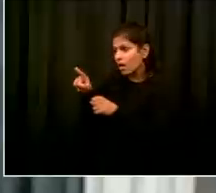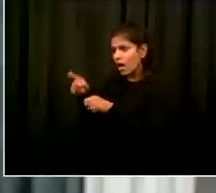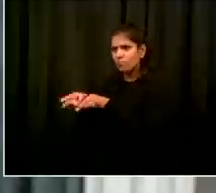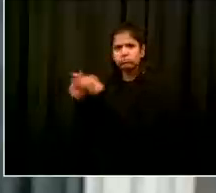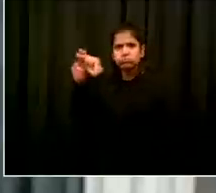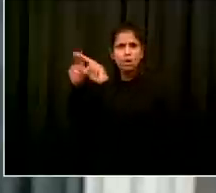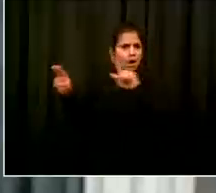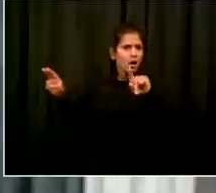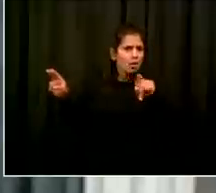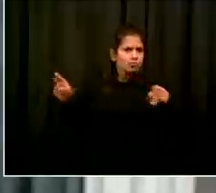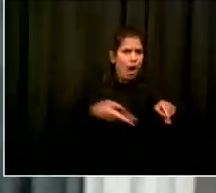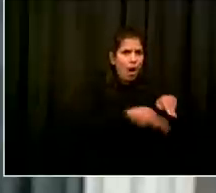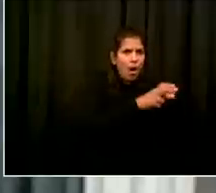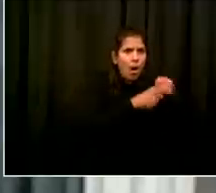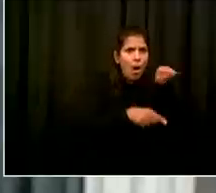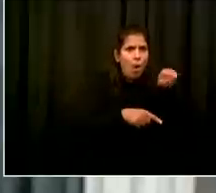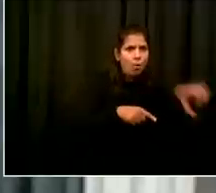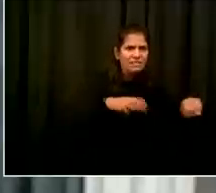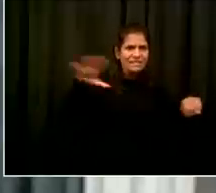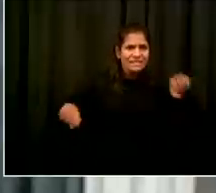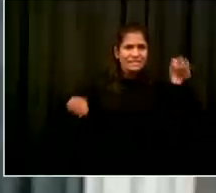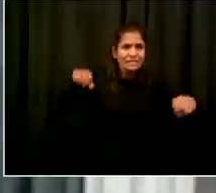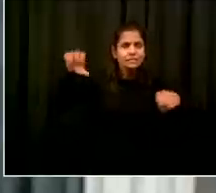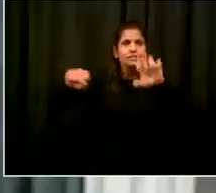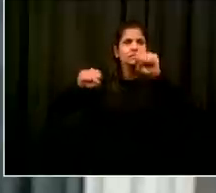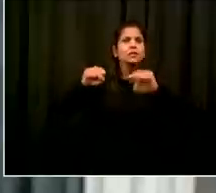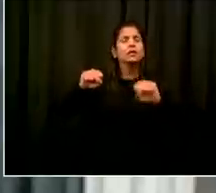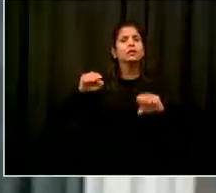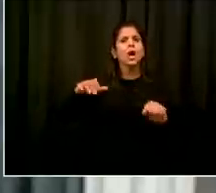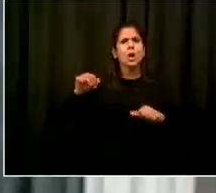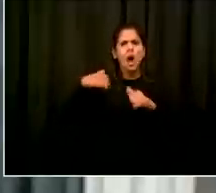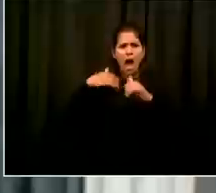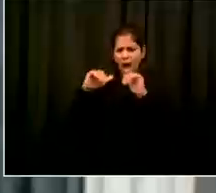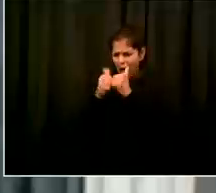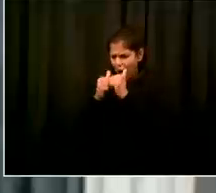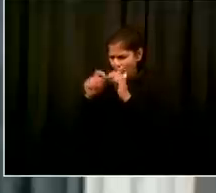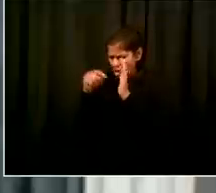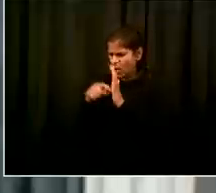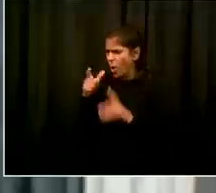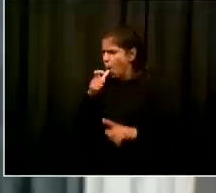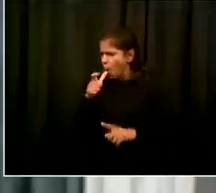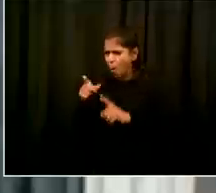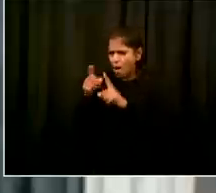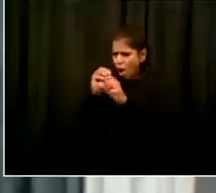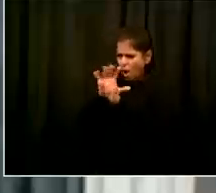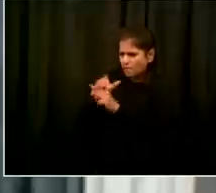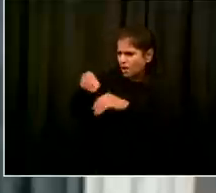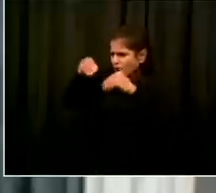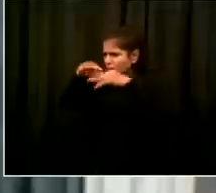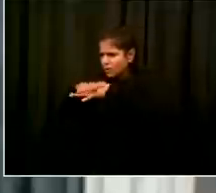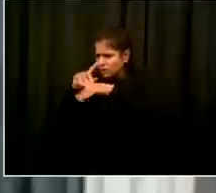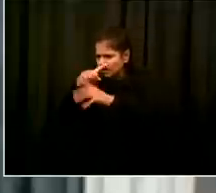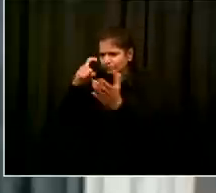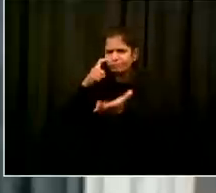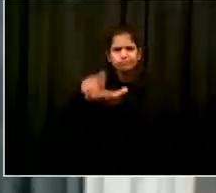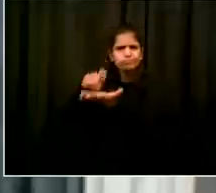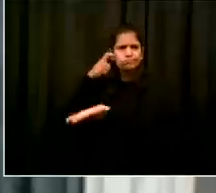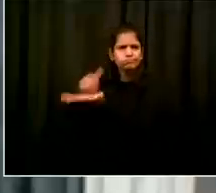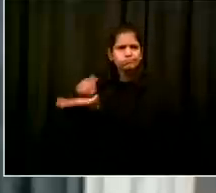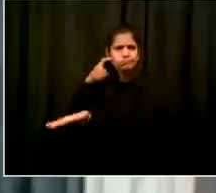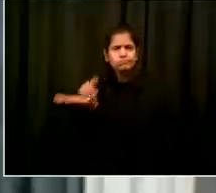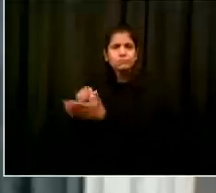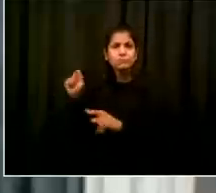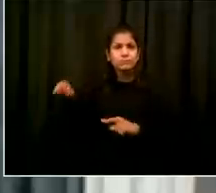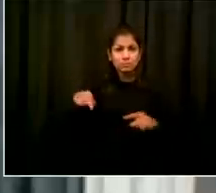Park in Soundview now in Ozone Park and elsewhere we're launching a targeted approach that